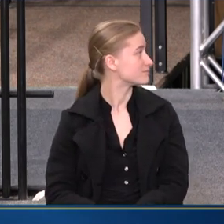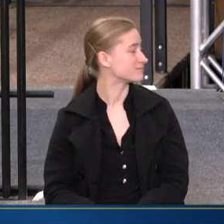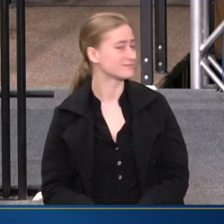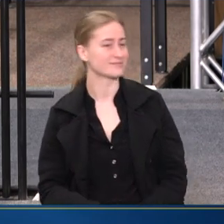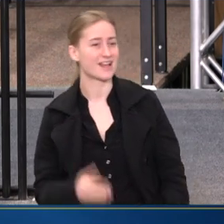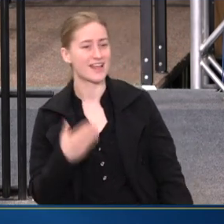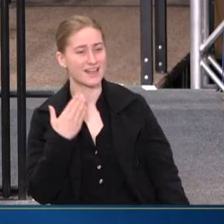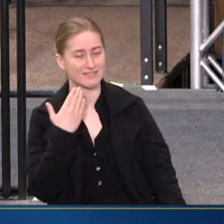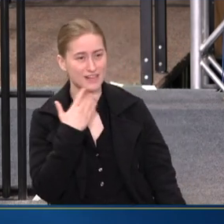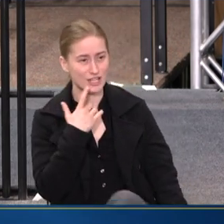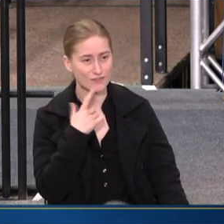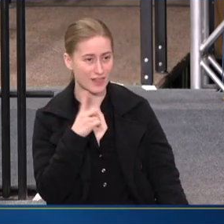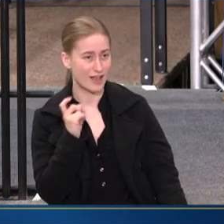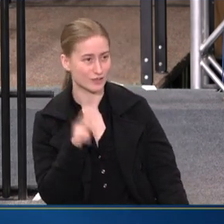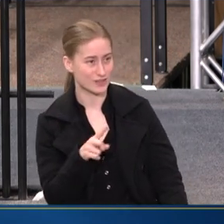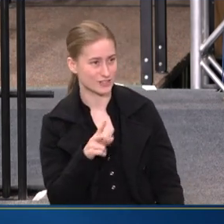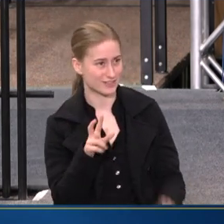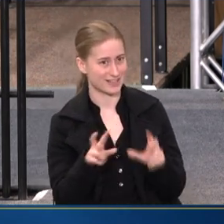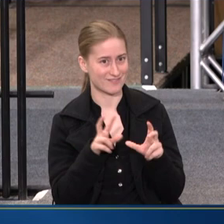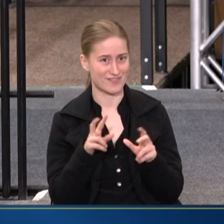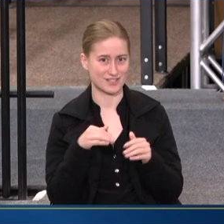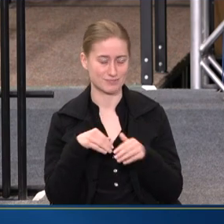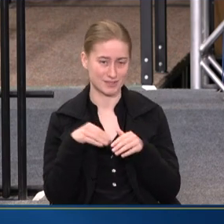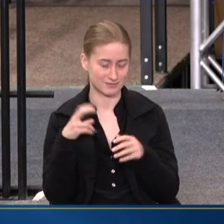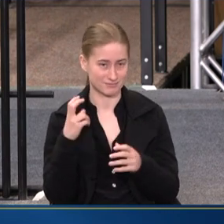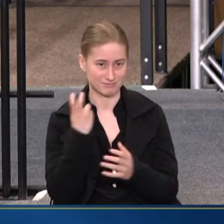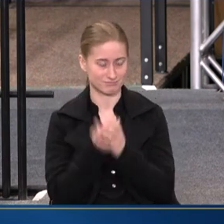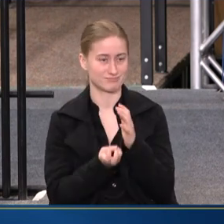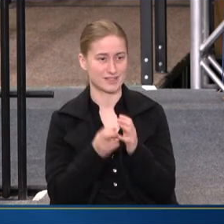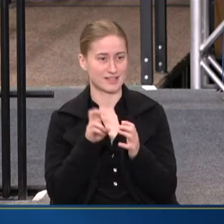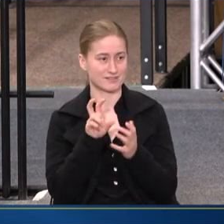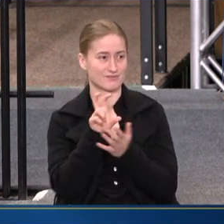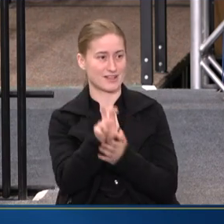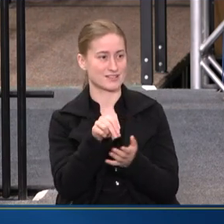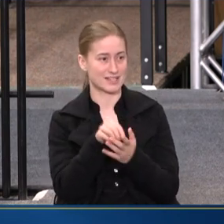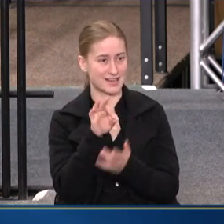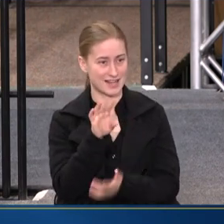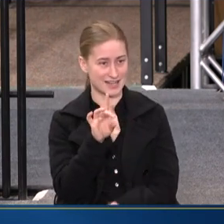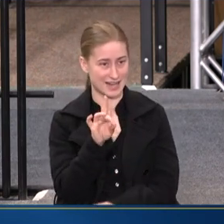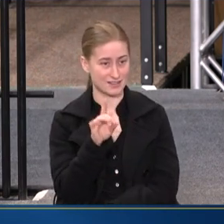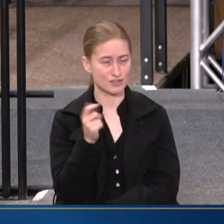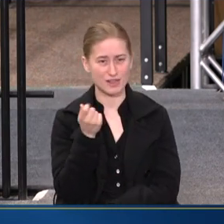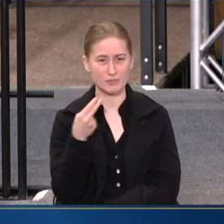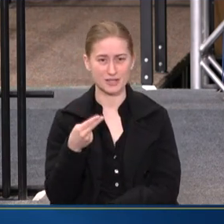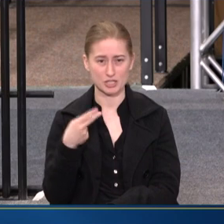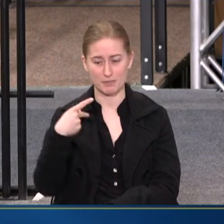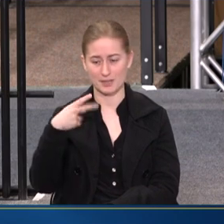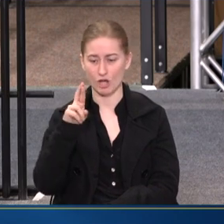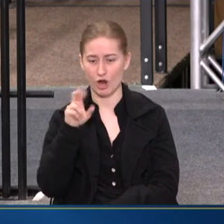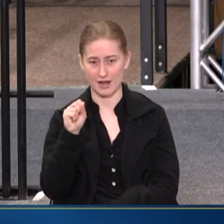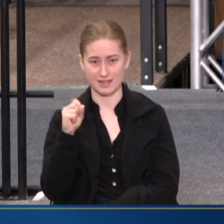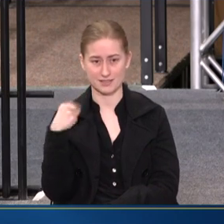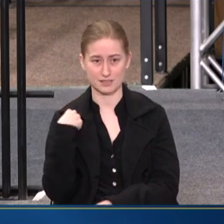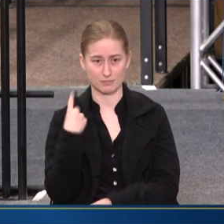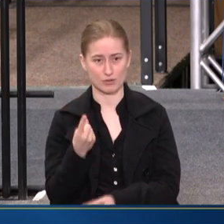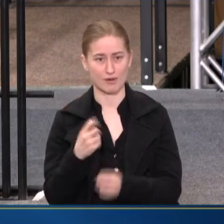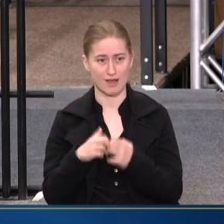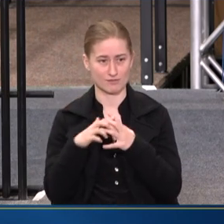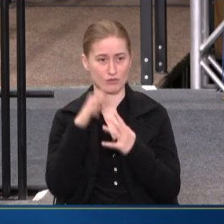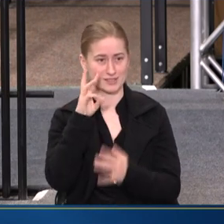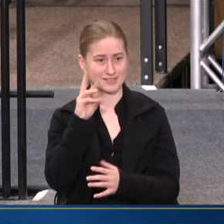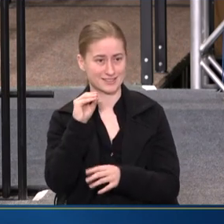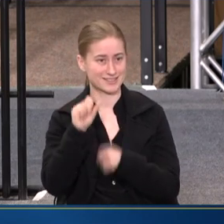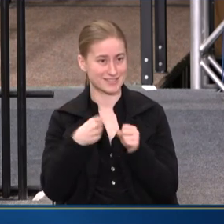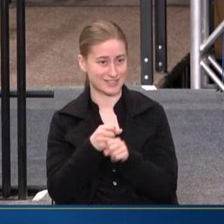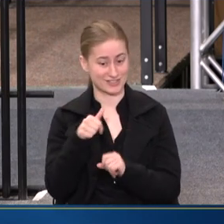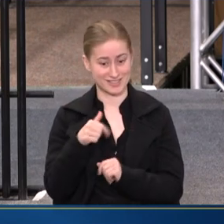YOU TOUCHED ON A GOOD POINT. THE INVESTMENT THAT'S GONE INTO 988. SO JUST A LITTLE HISTORY. PRS HAS BEEN AROUND FOR 60 YEARS. THIS IS OUR 60TH